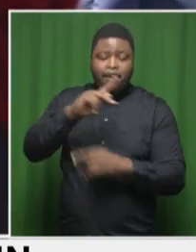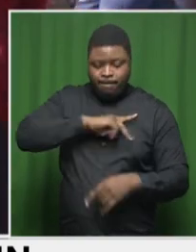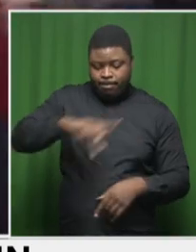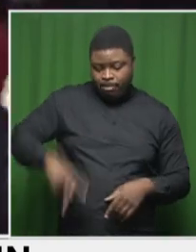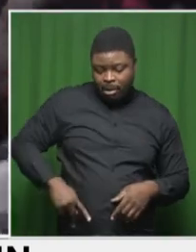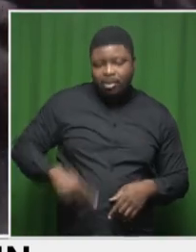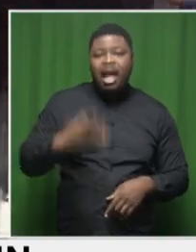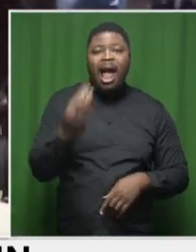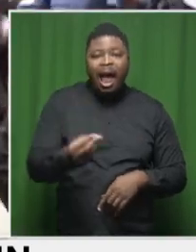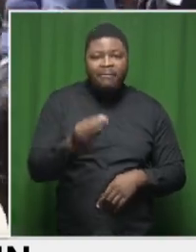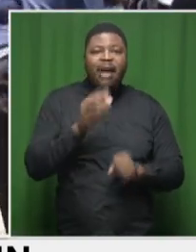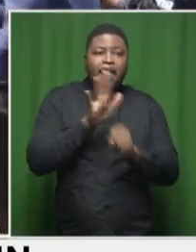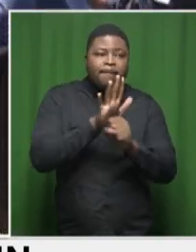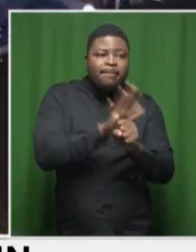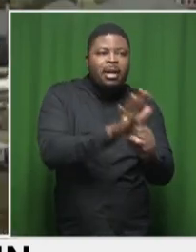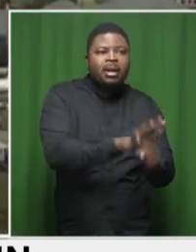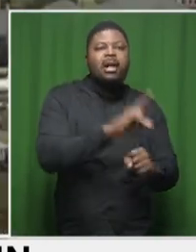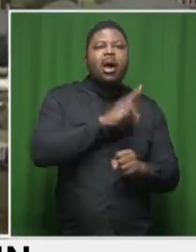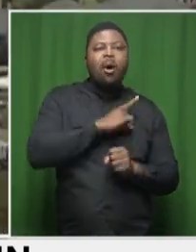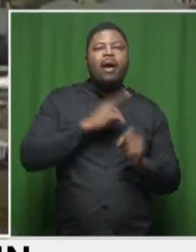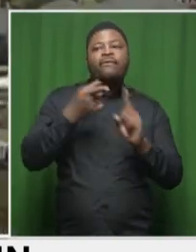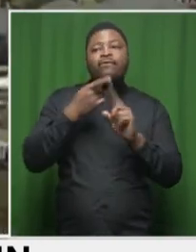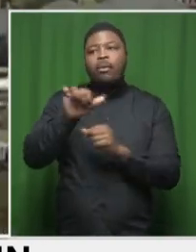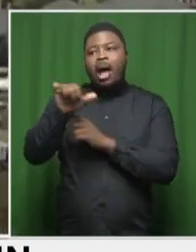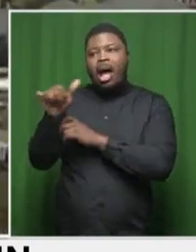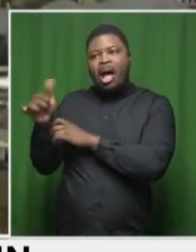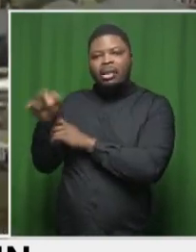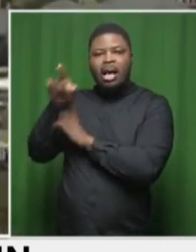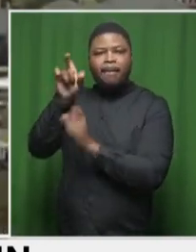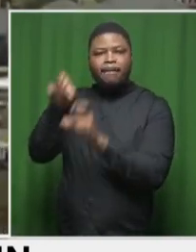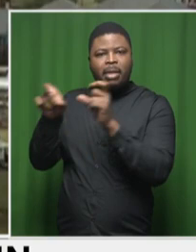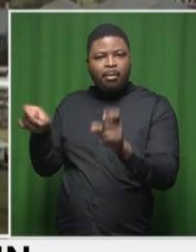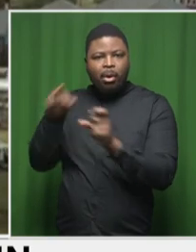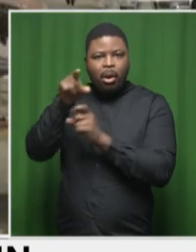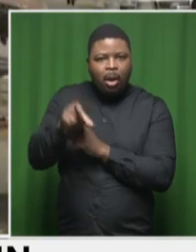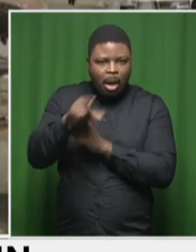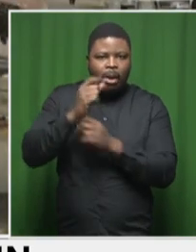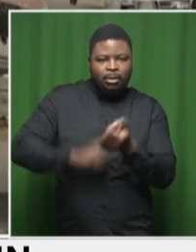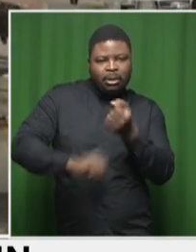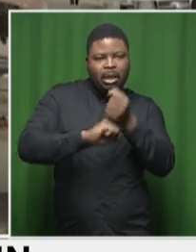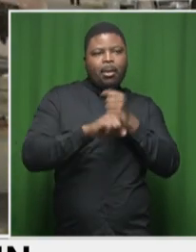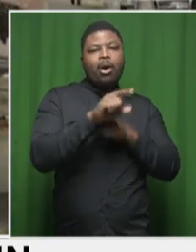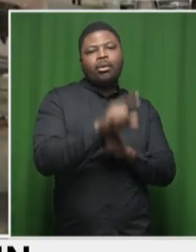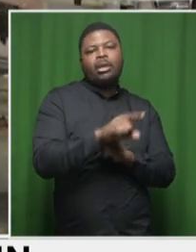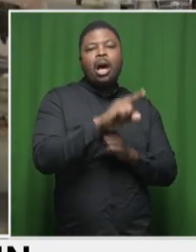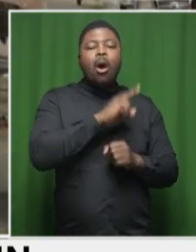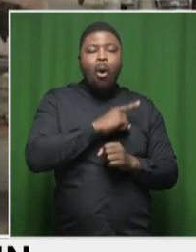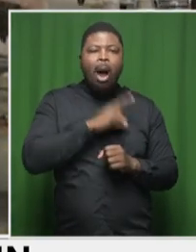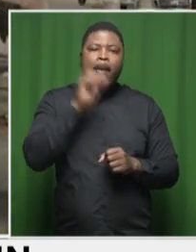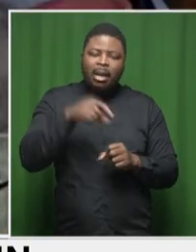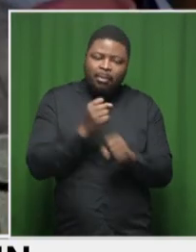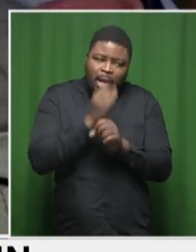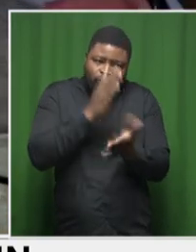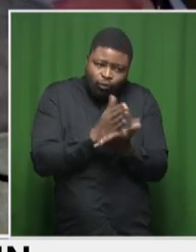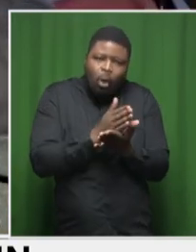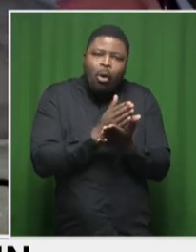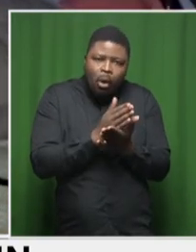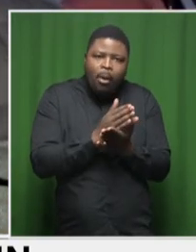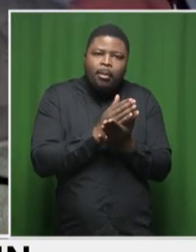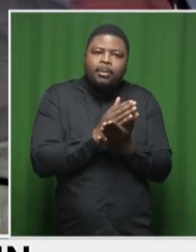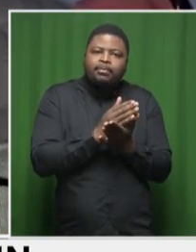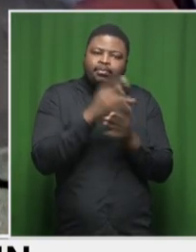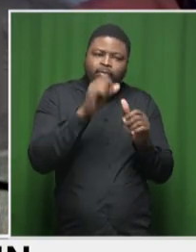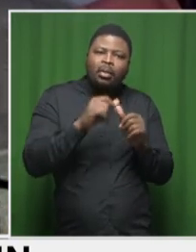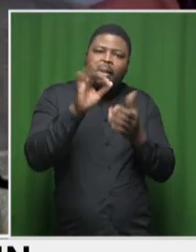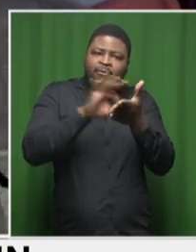from those who supported it to make that particular change and ensure that changes do take place. But fact of the matter is,